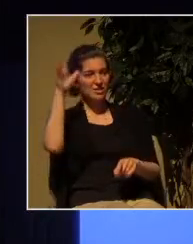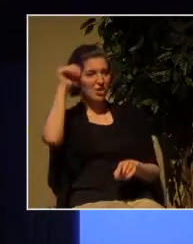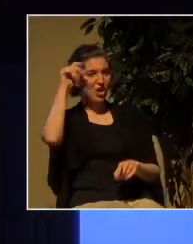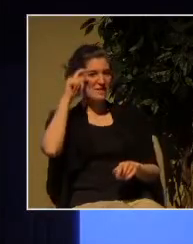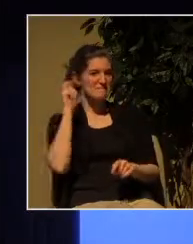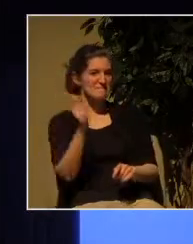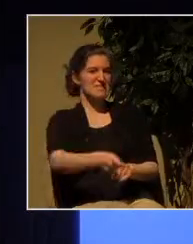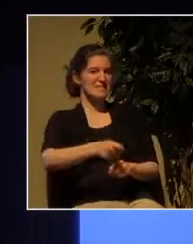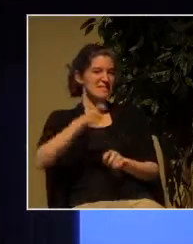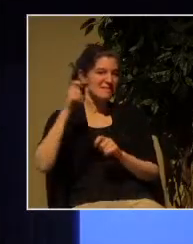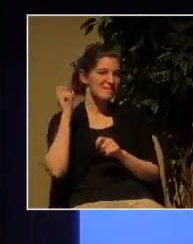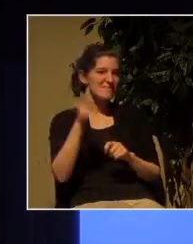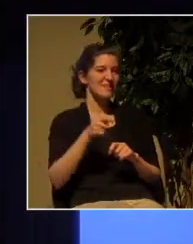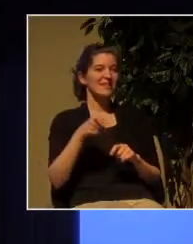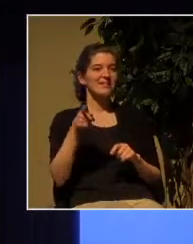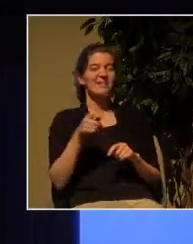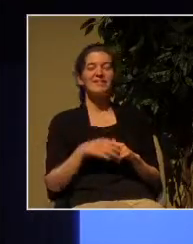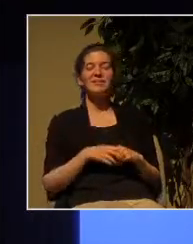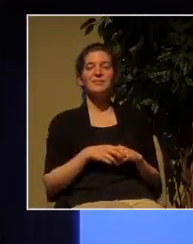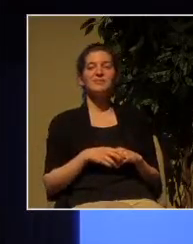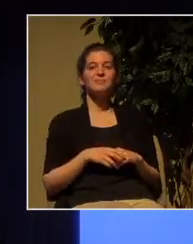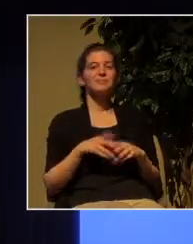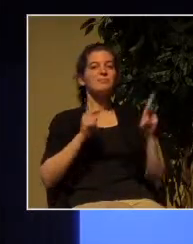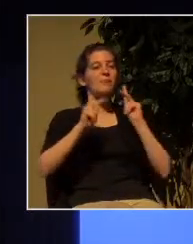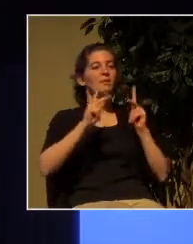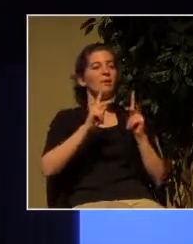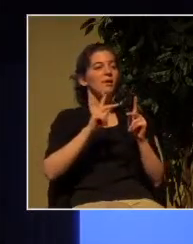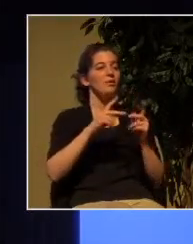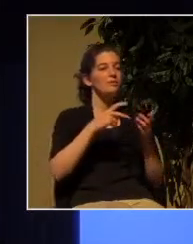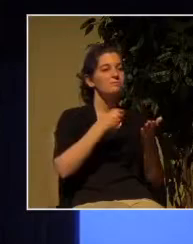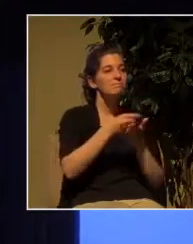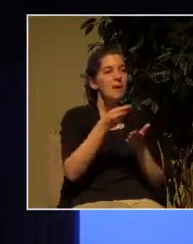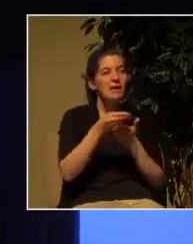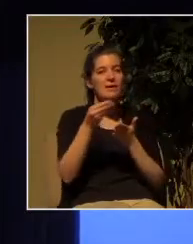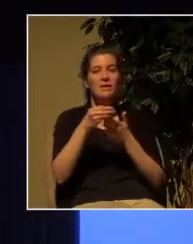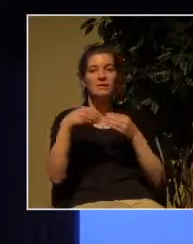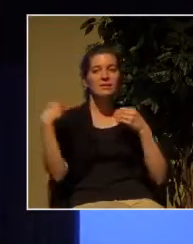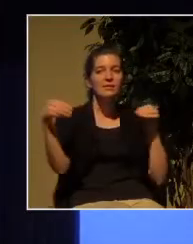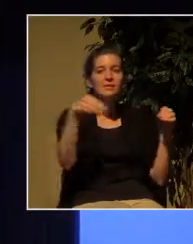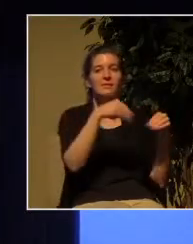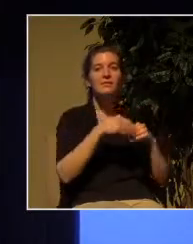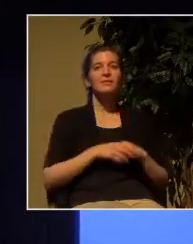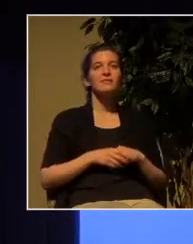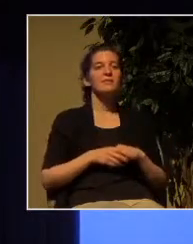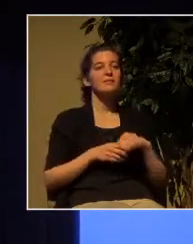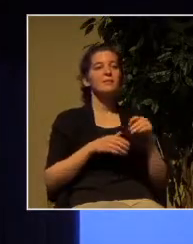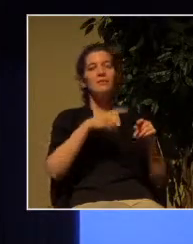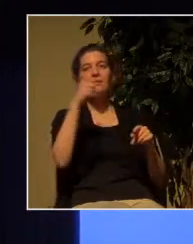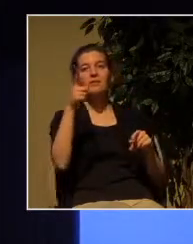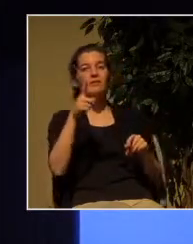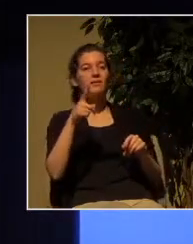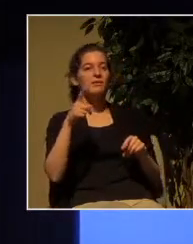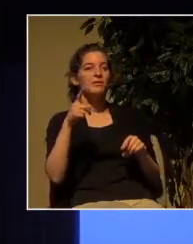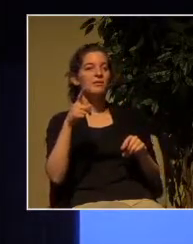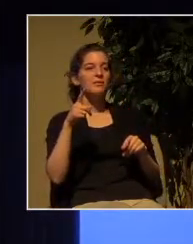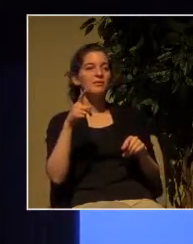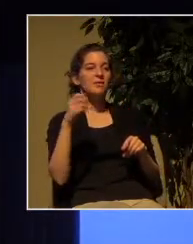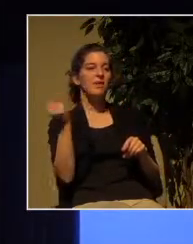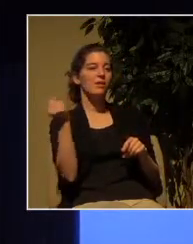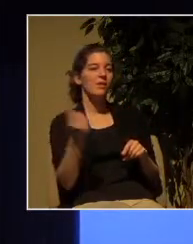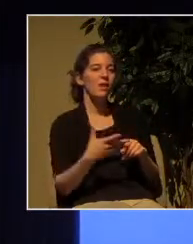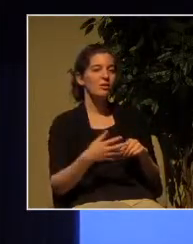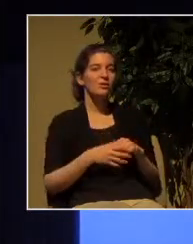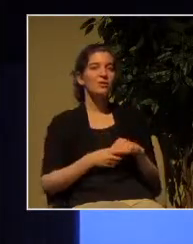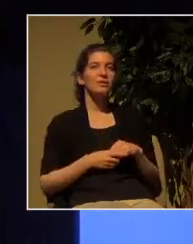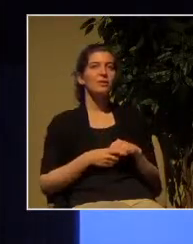here are people engaged in buying and selling here's the lottery over here here's a guy being held